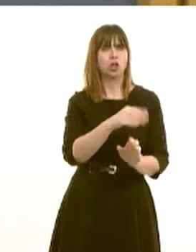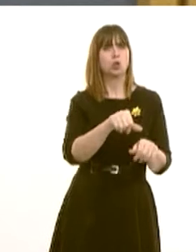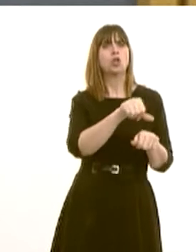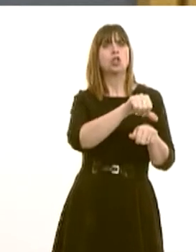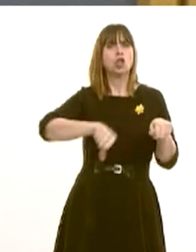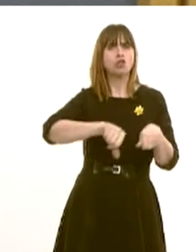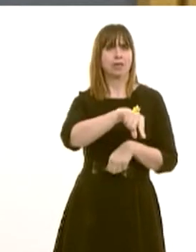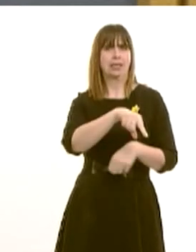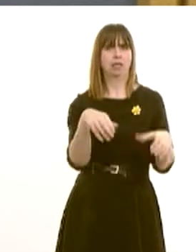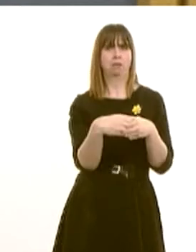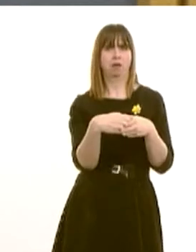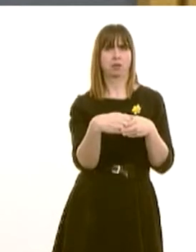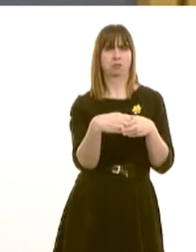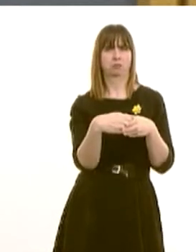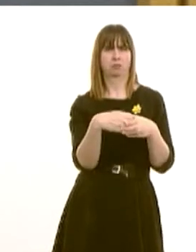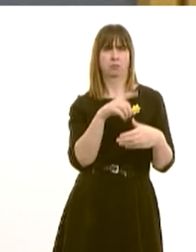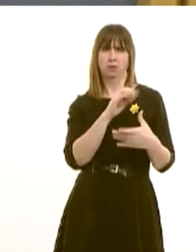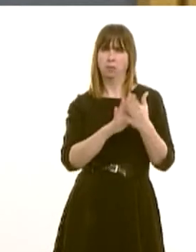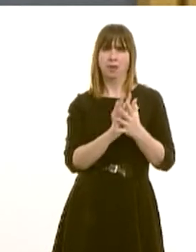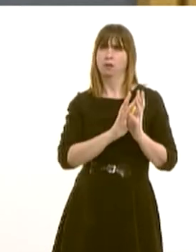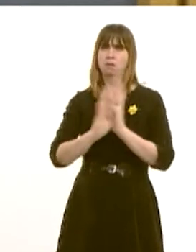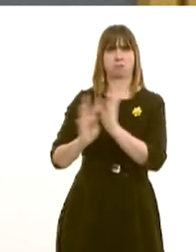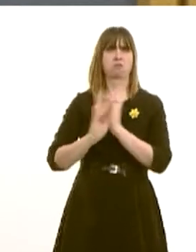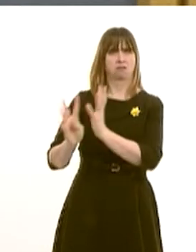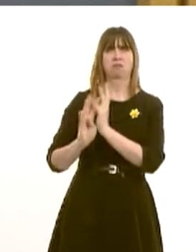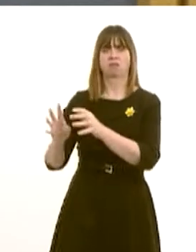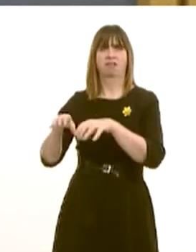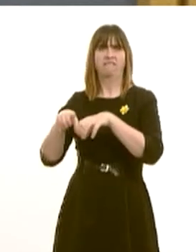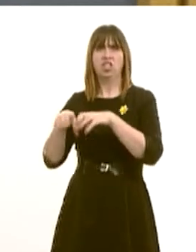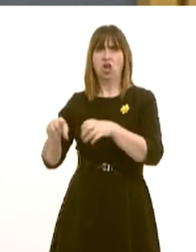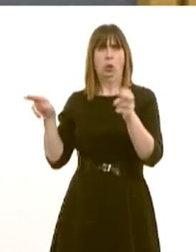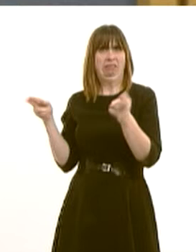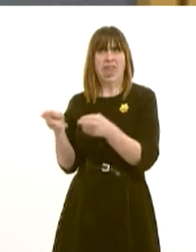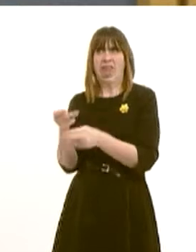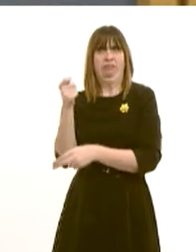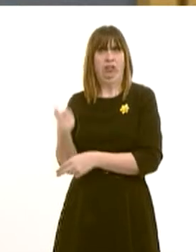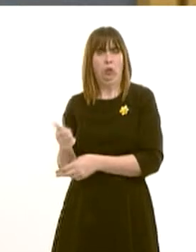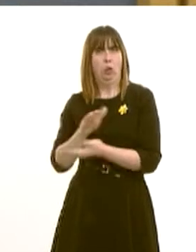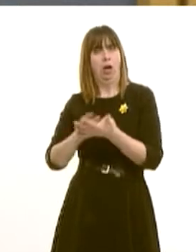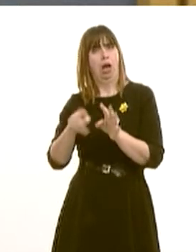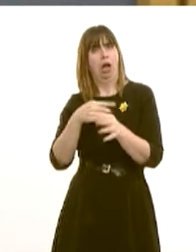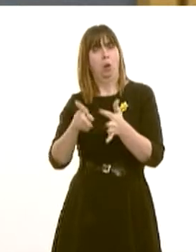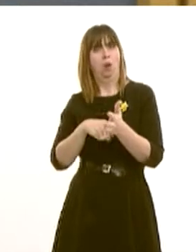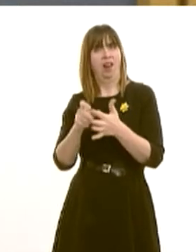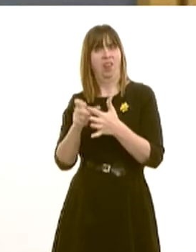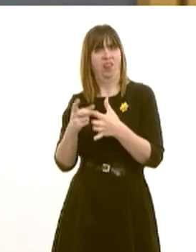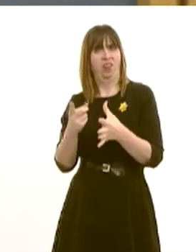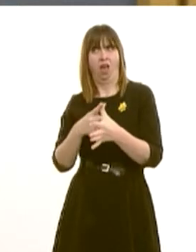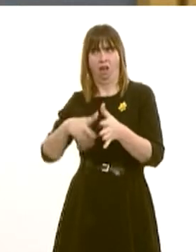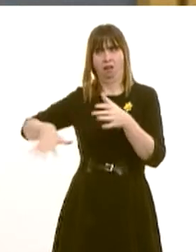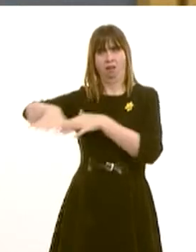physiotherapy resources are very few and far between in the Hoelda Health Board area. Will you